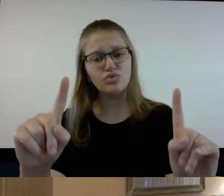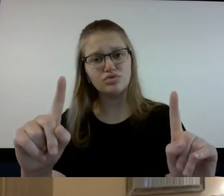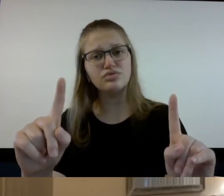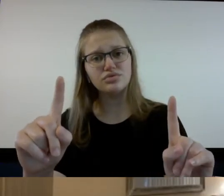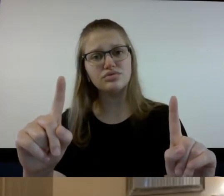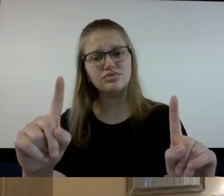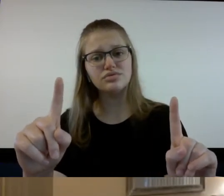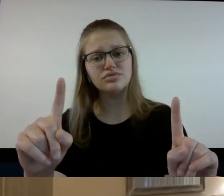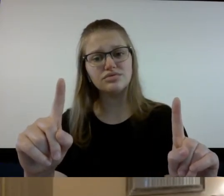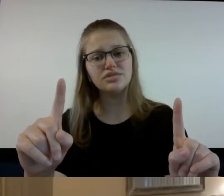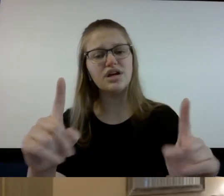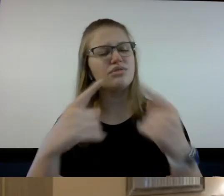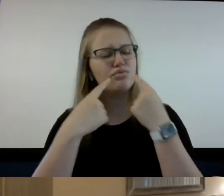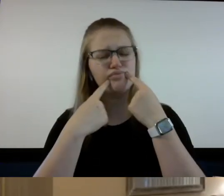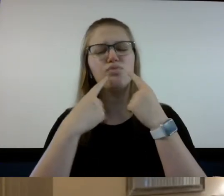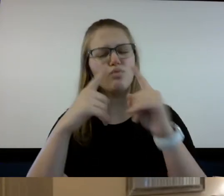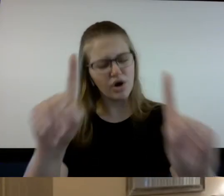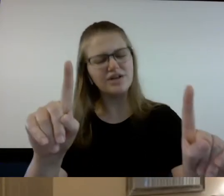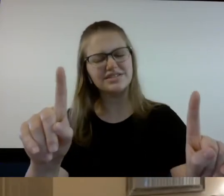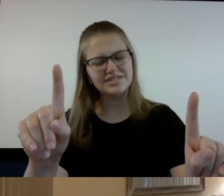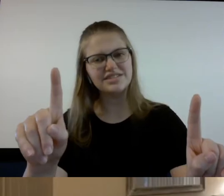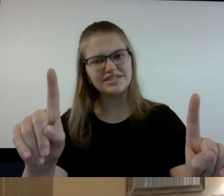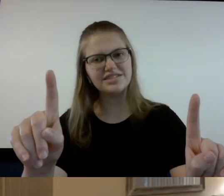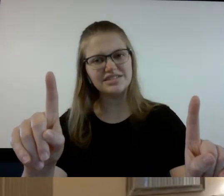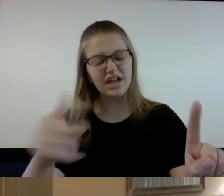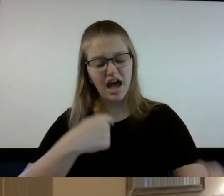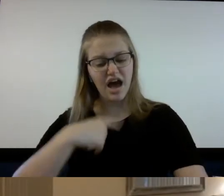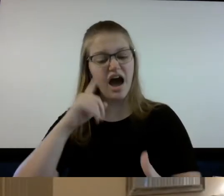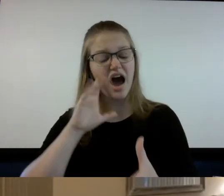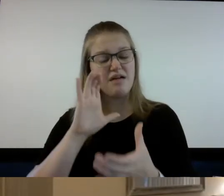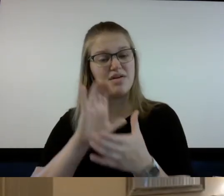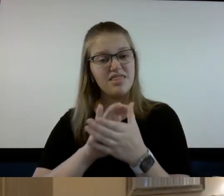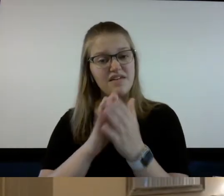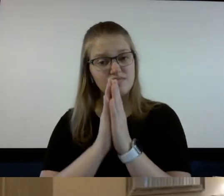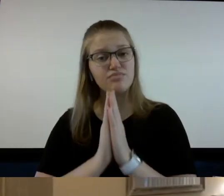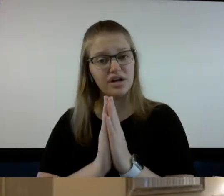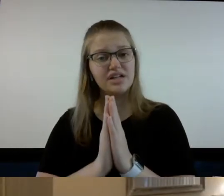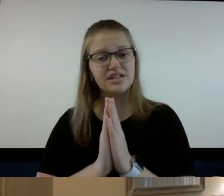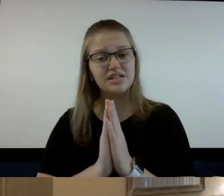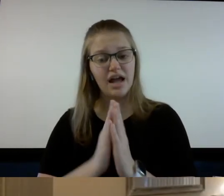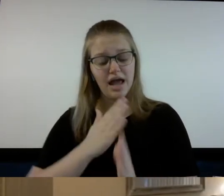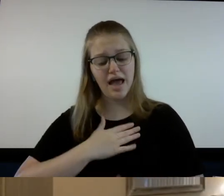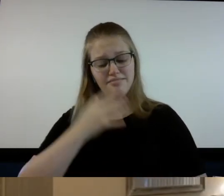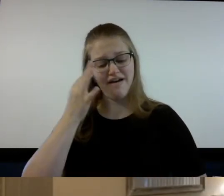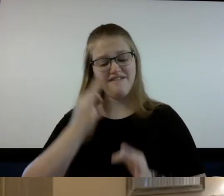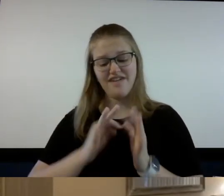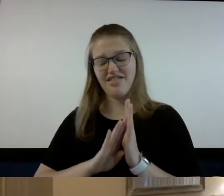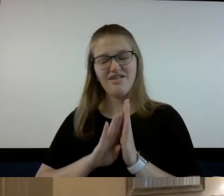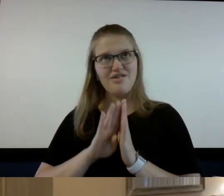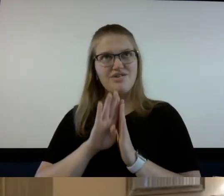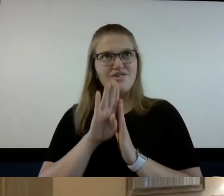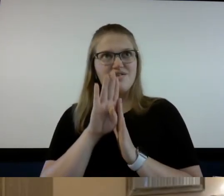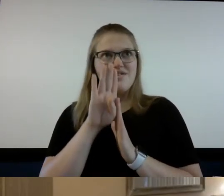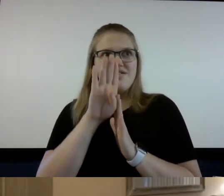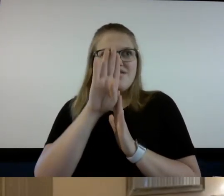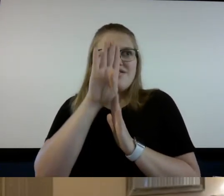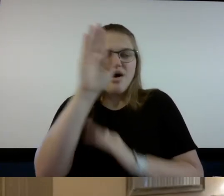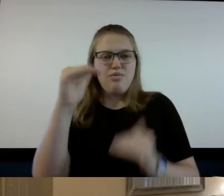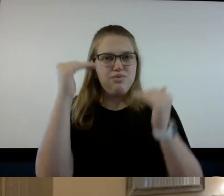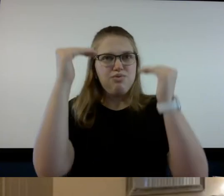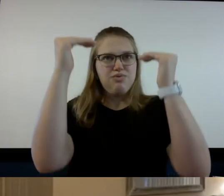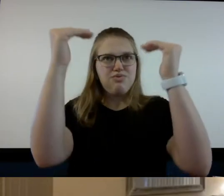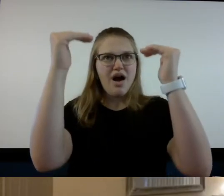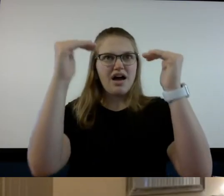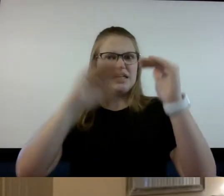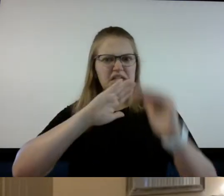and it worked I believe in it and I'm telling you my faith is just as high as it's never been as